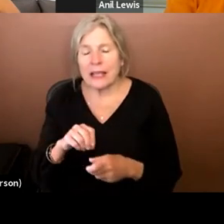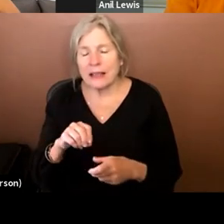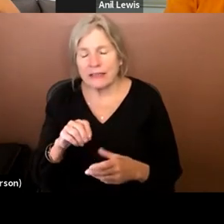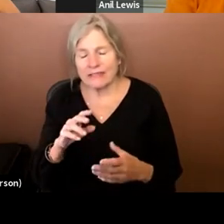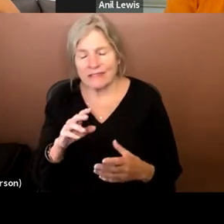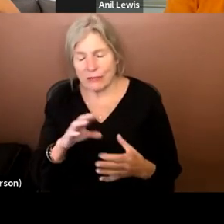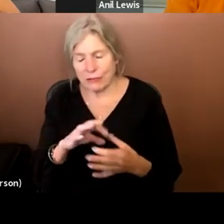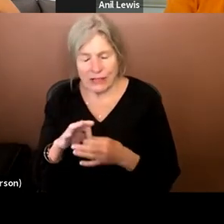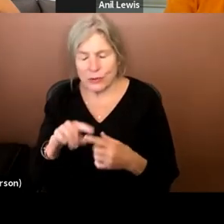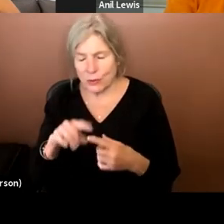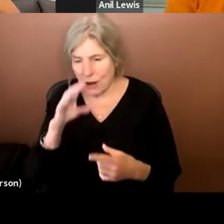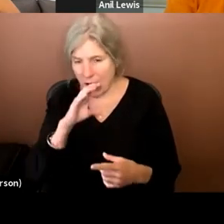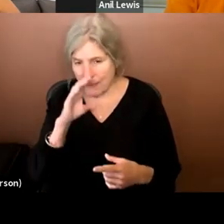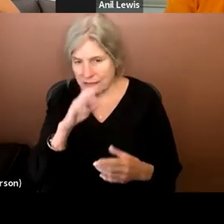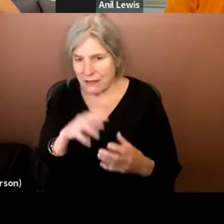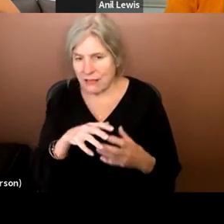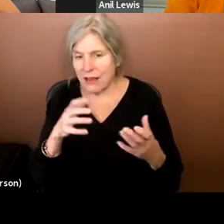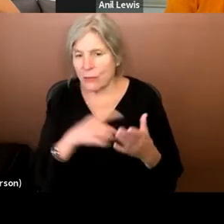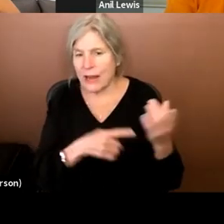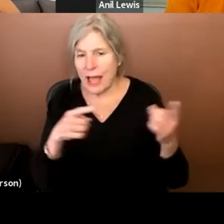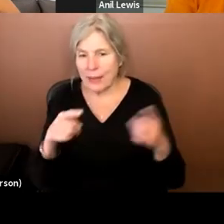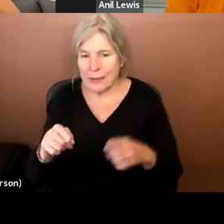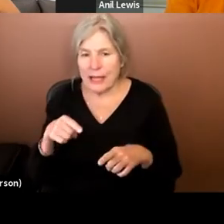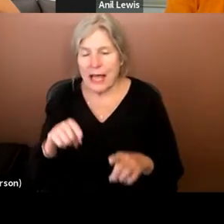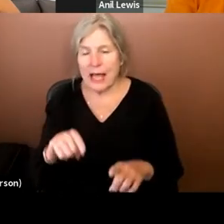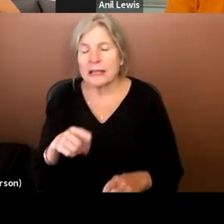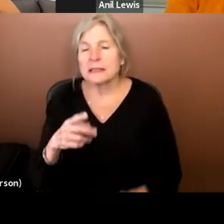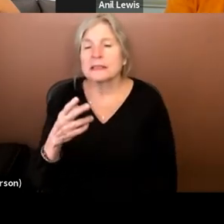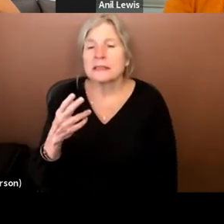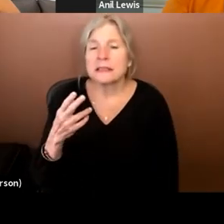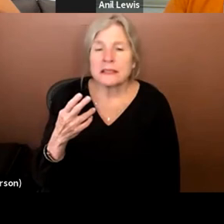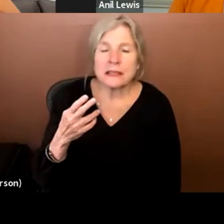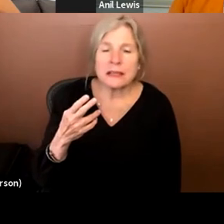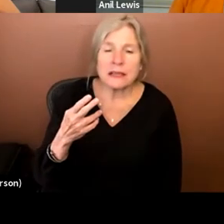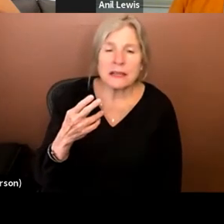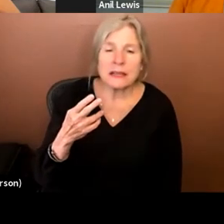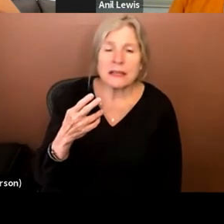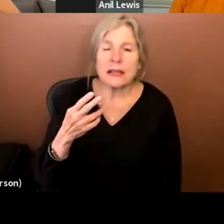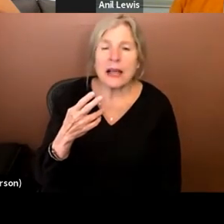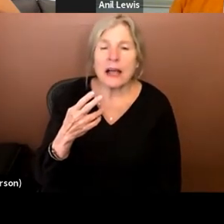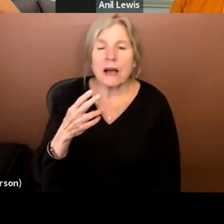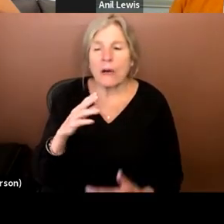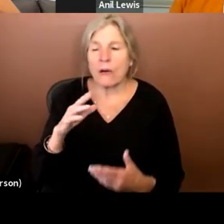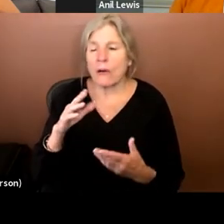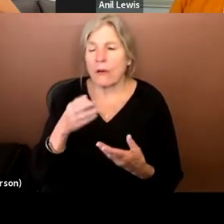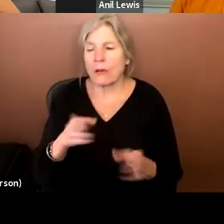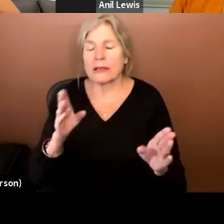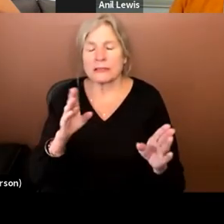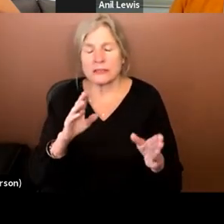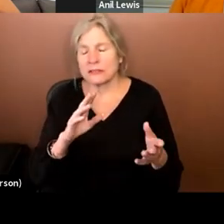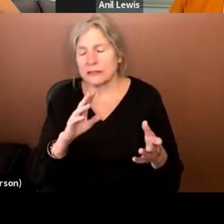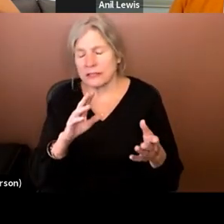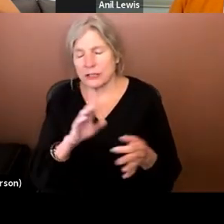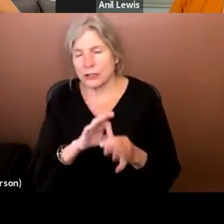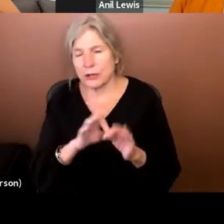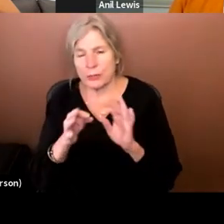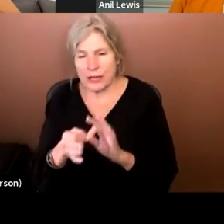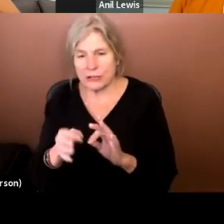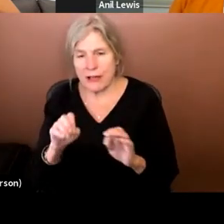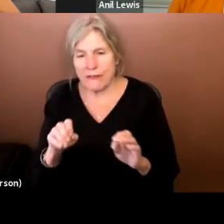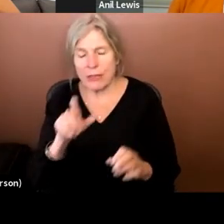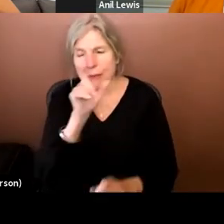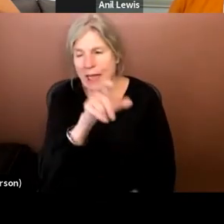a lot of what happens is as, as Jose just portrayed of interpretation of the panels, right?